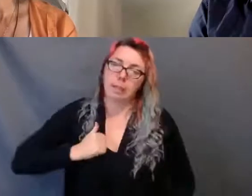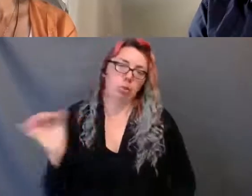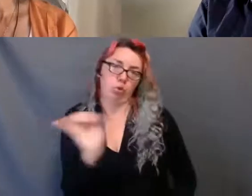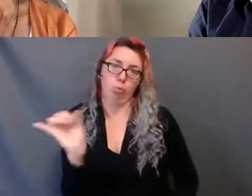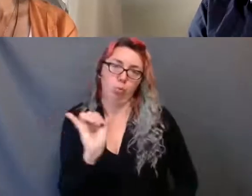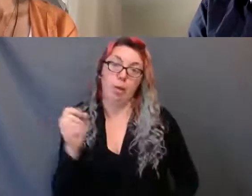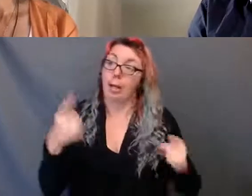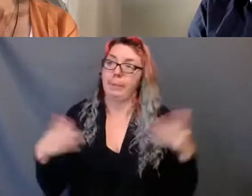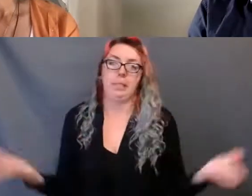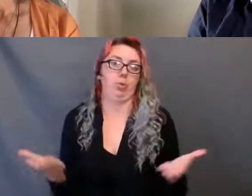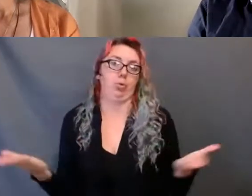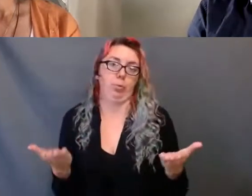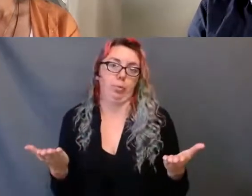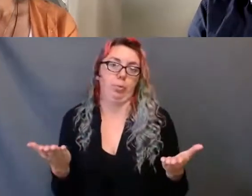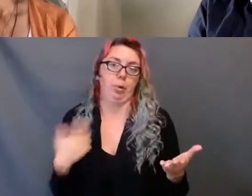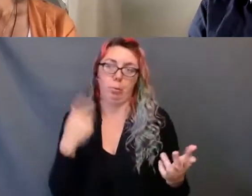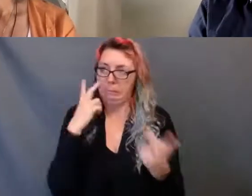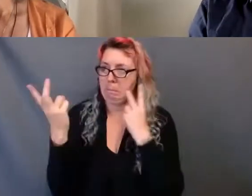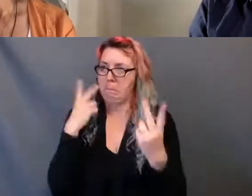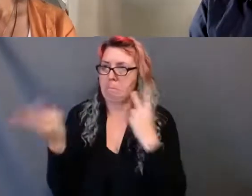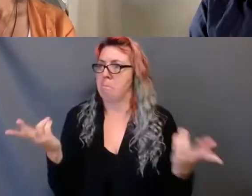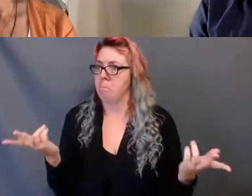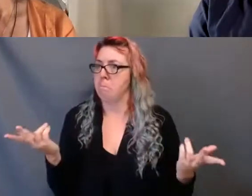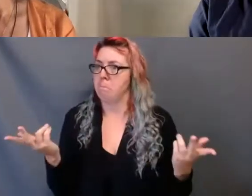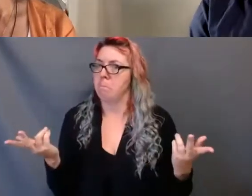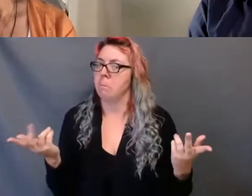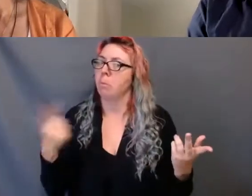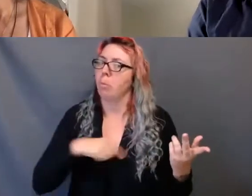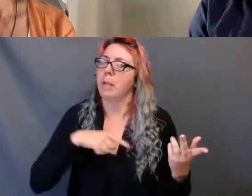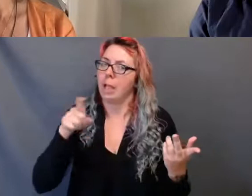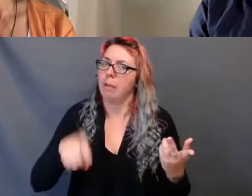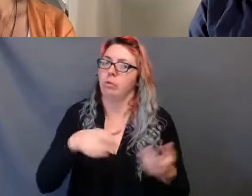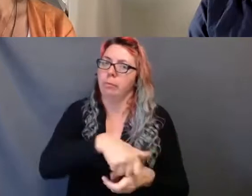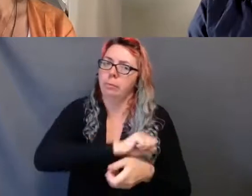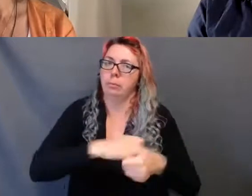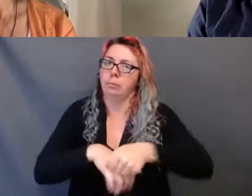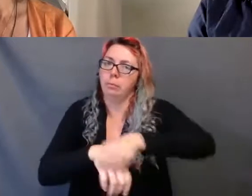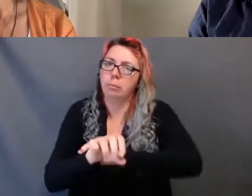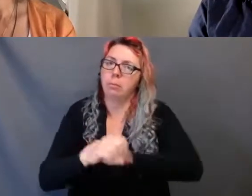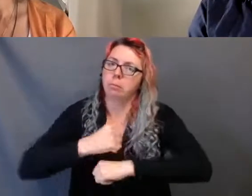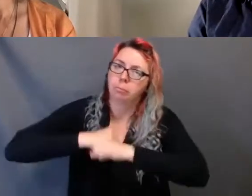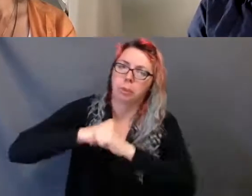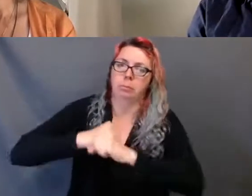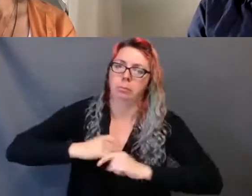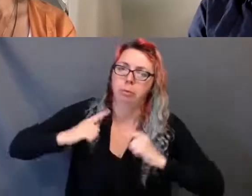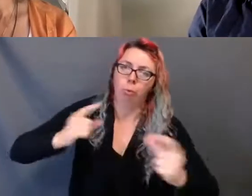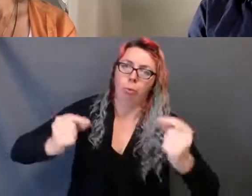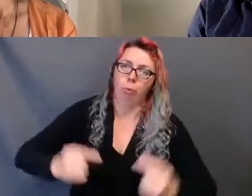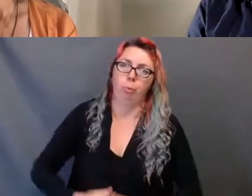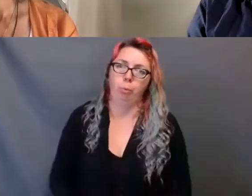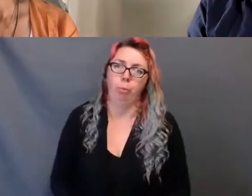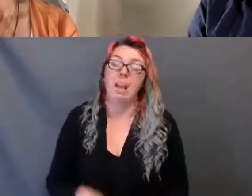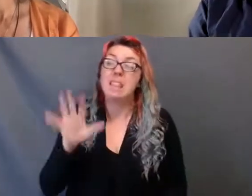has been to uphold and protect it. That work, I hope, is the beginning.